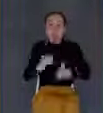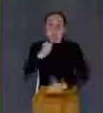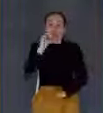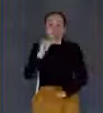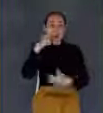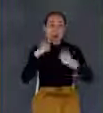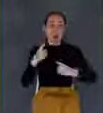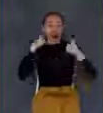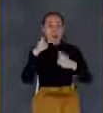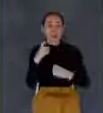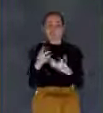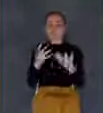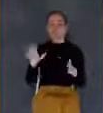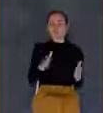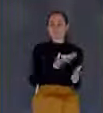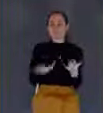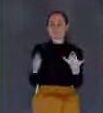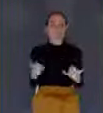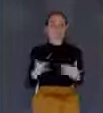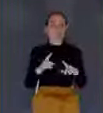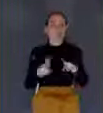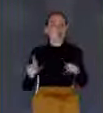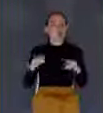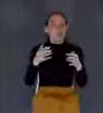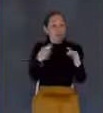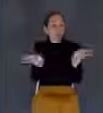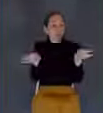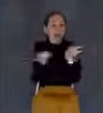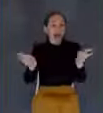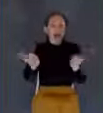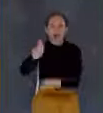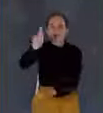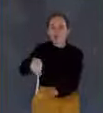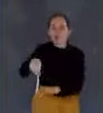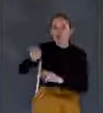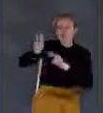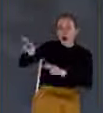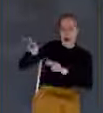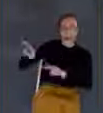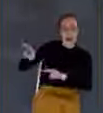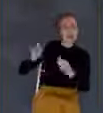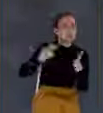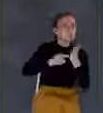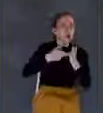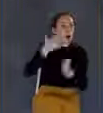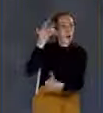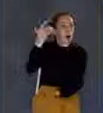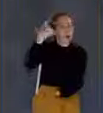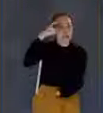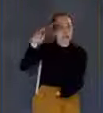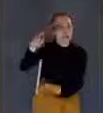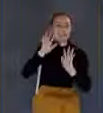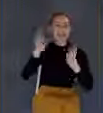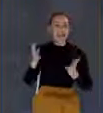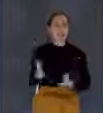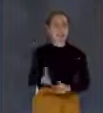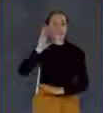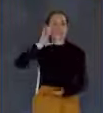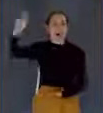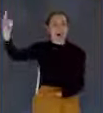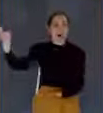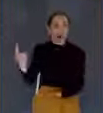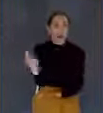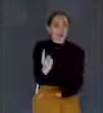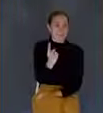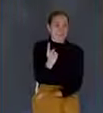the line, you better watch out. Why should you watch out? Well, because Santa Claus is coming. Now, our text